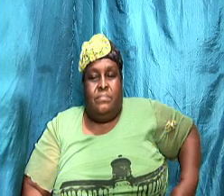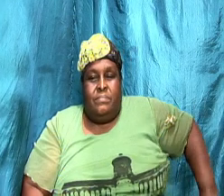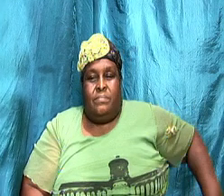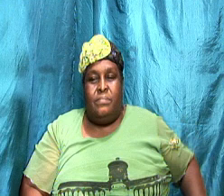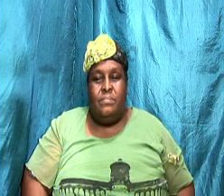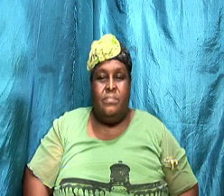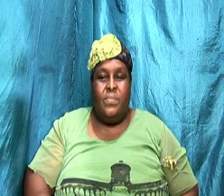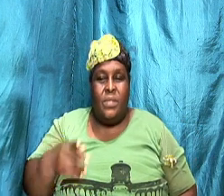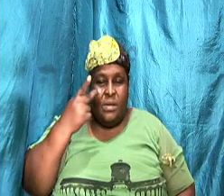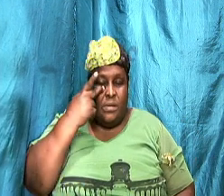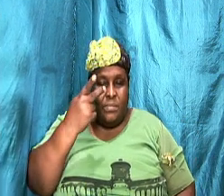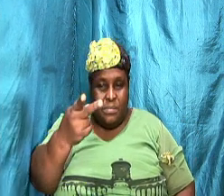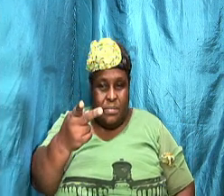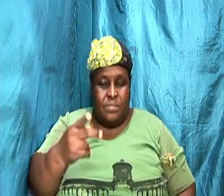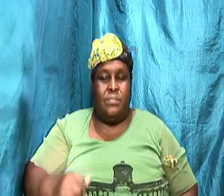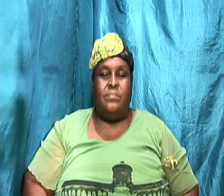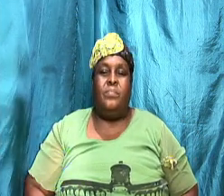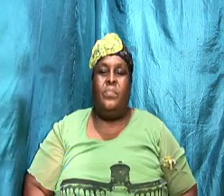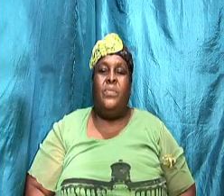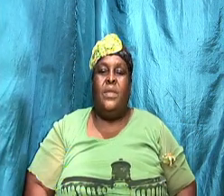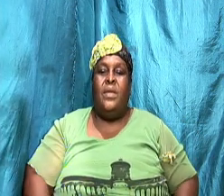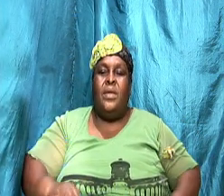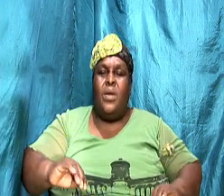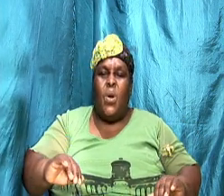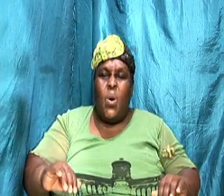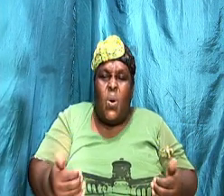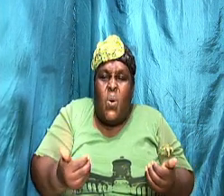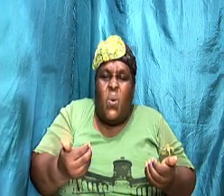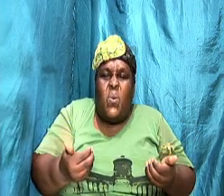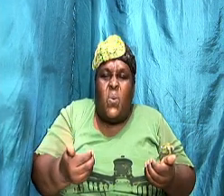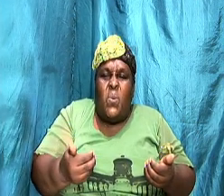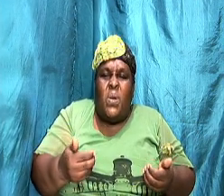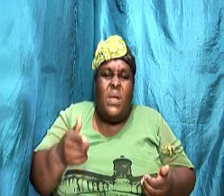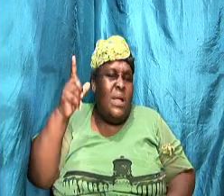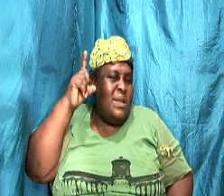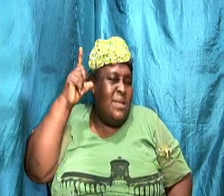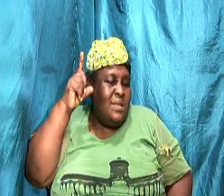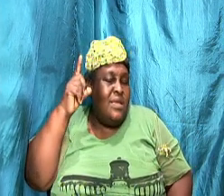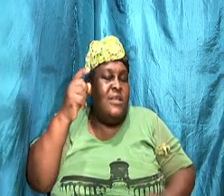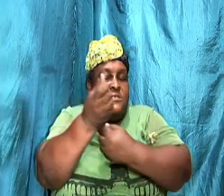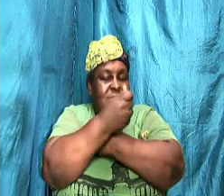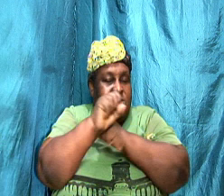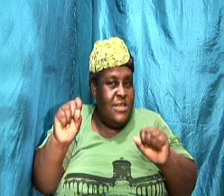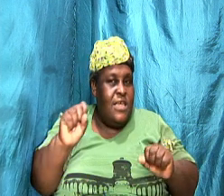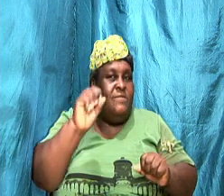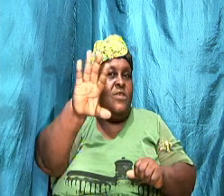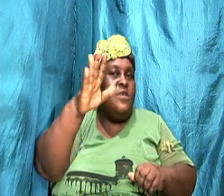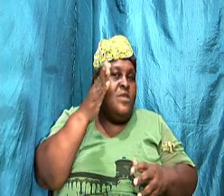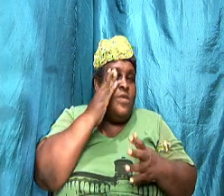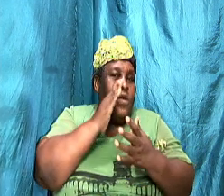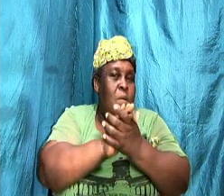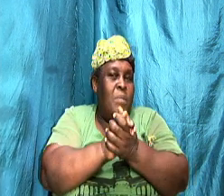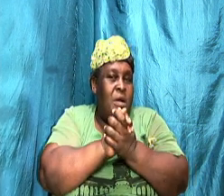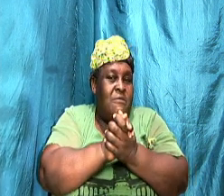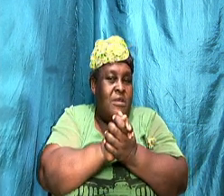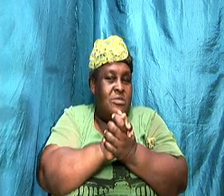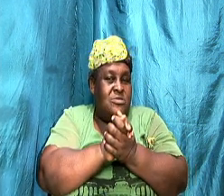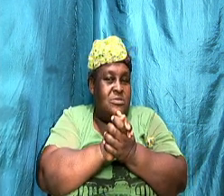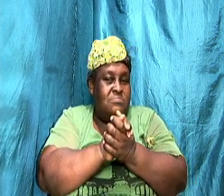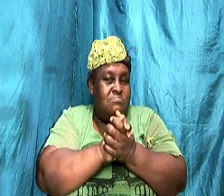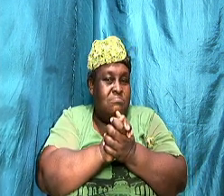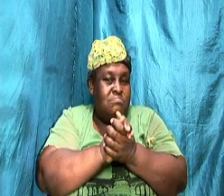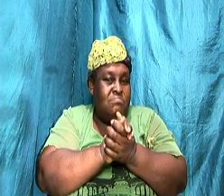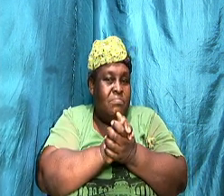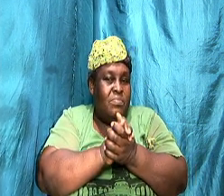you know, it's a whole listing can save your marriage. And this is the book that the lady is reading, you know.